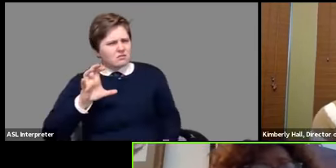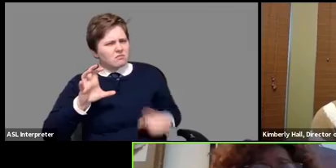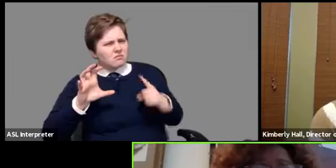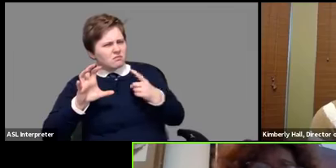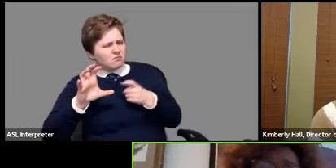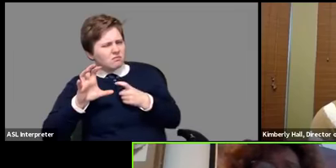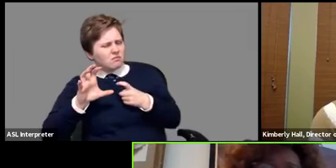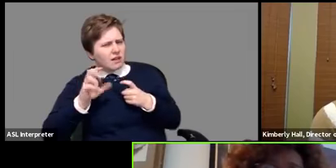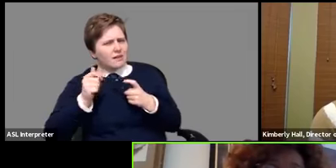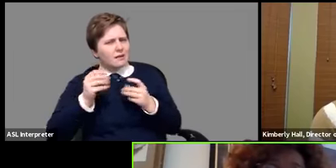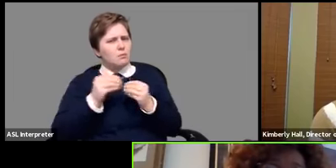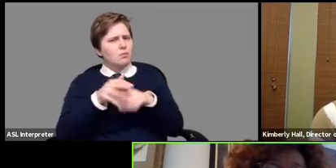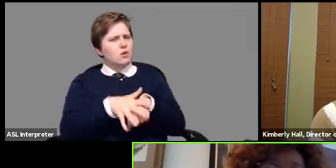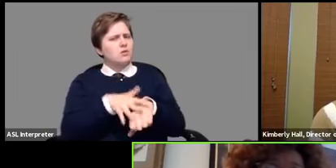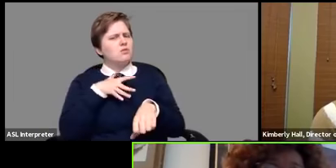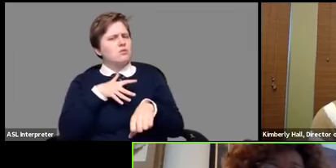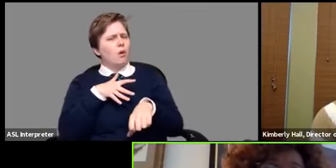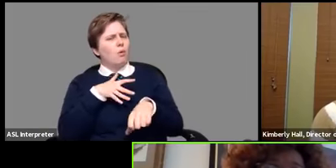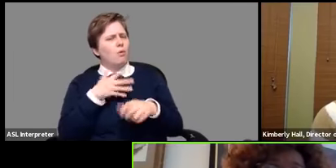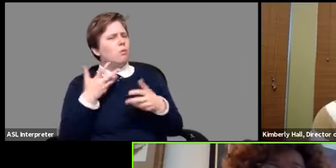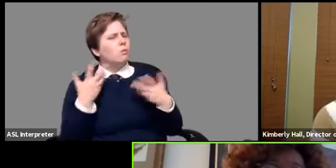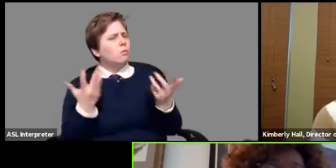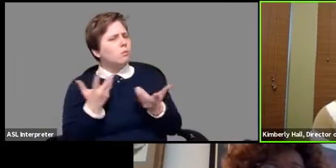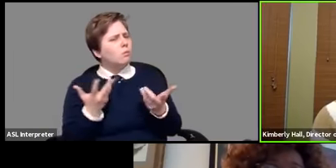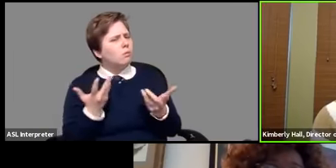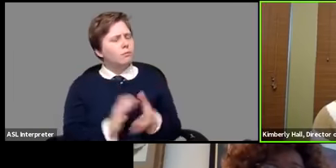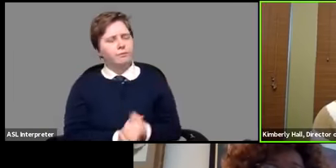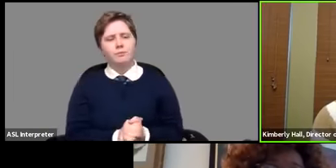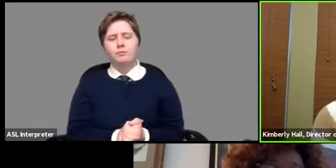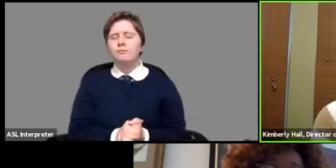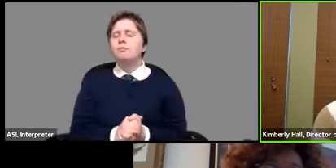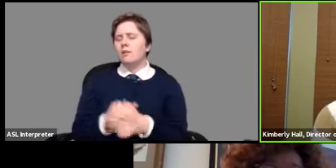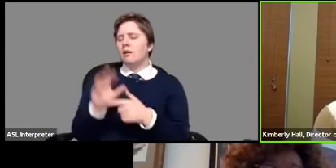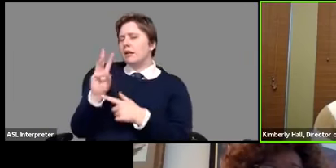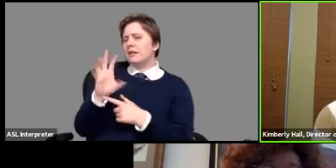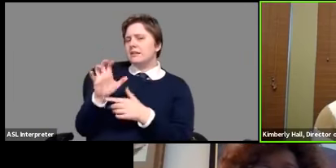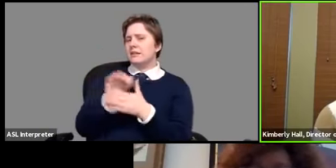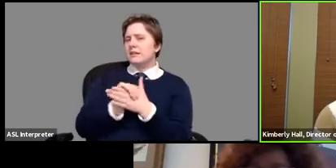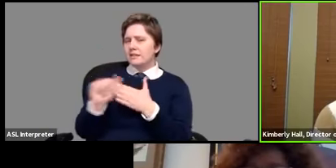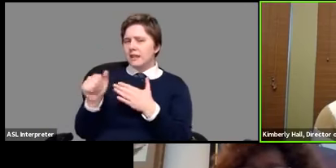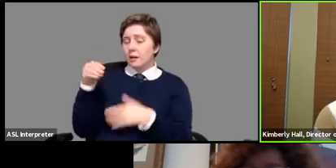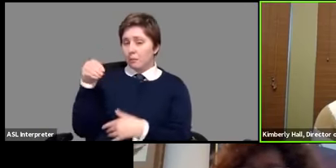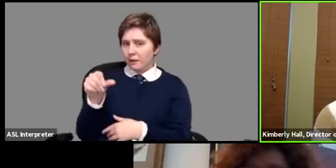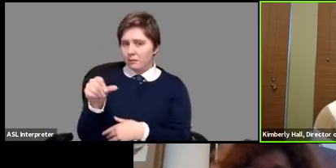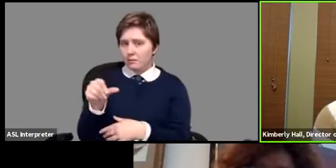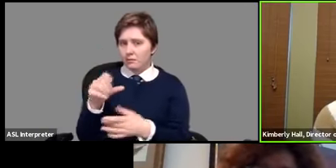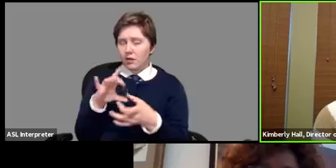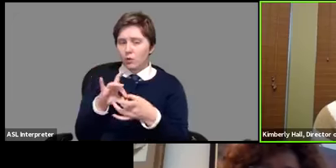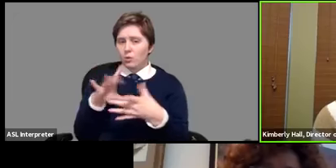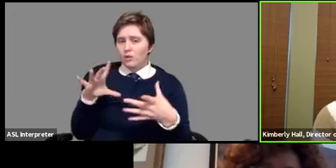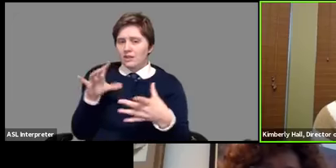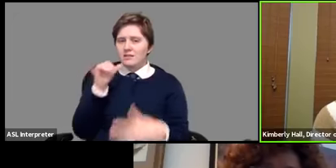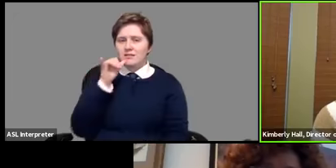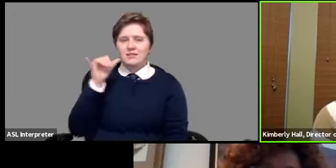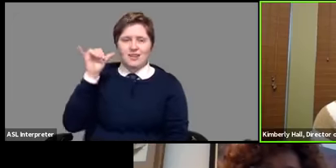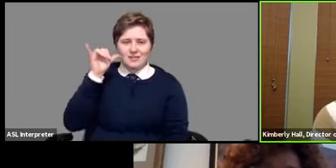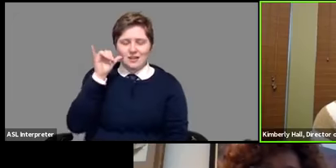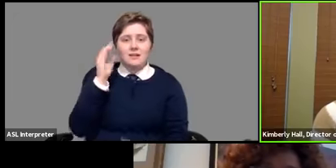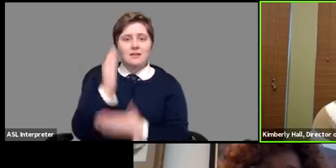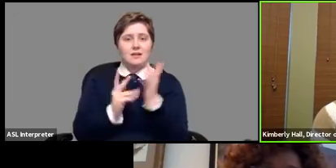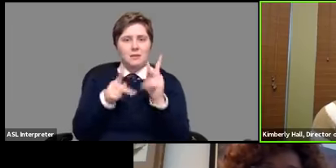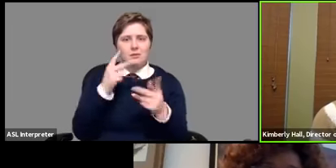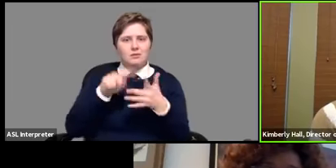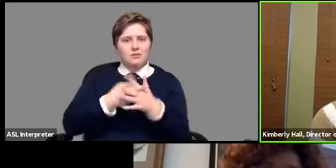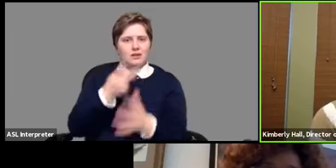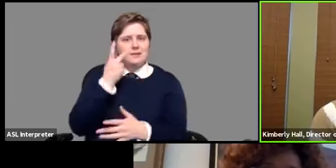seem to be a little slower arriving so the six hundred dollar payments actually were released on yesterday and people have started